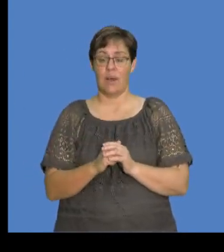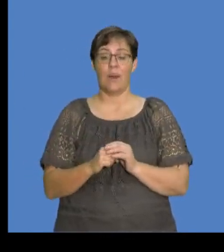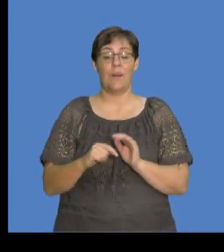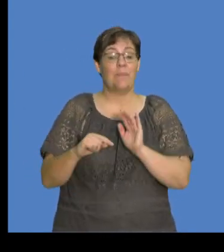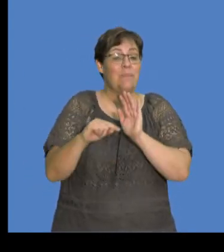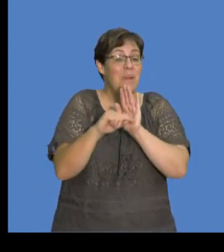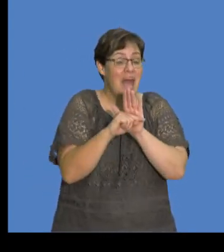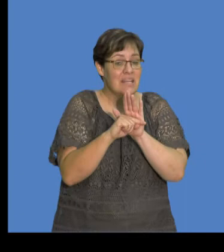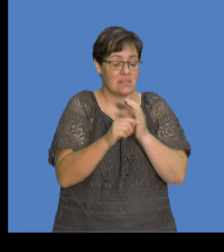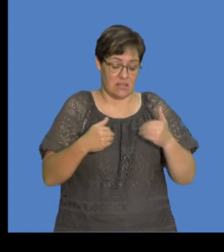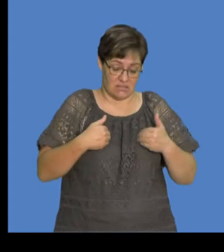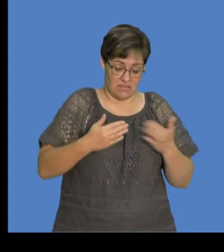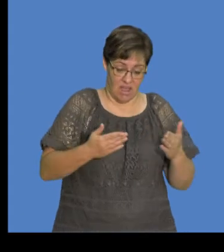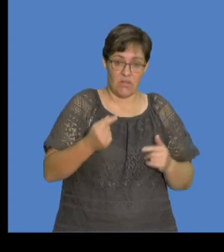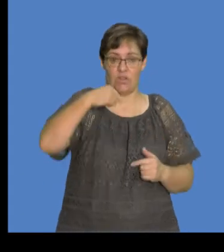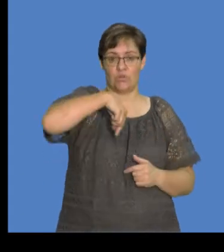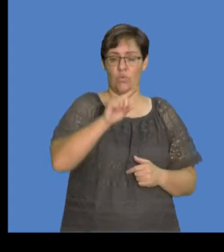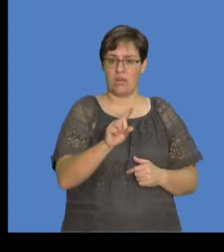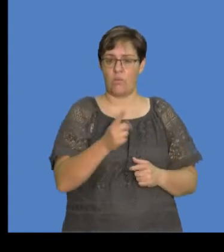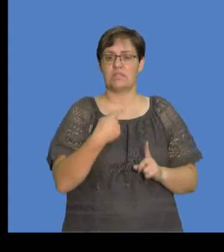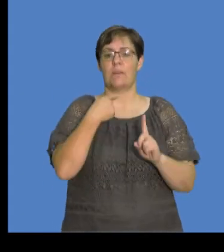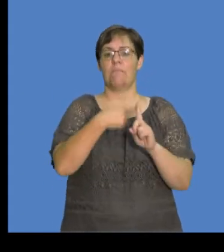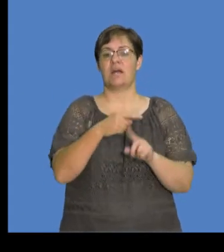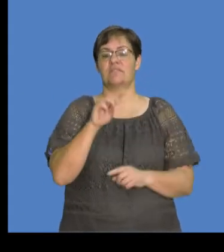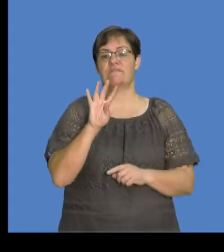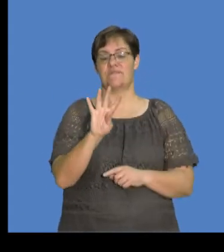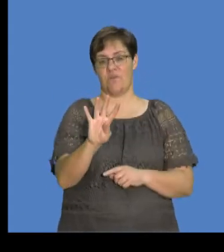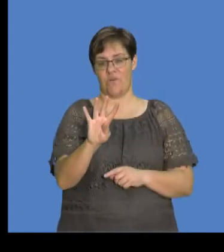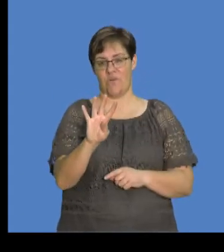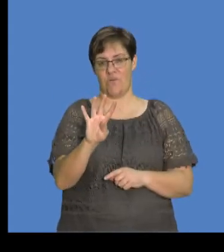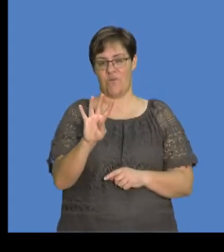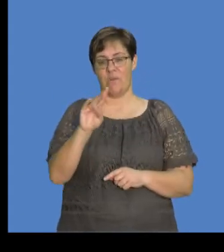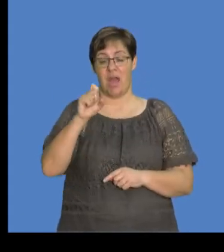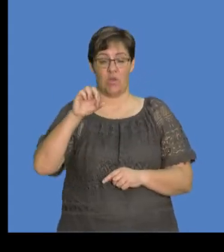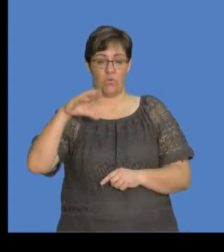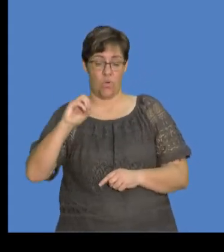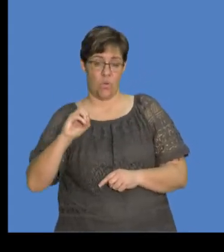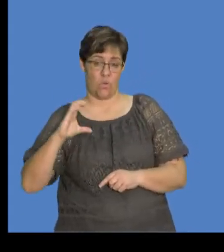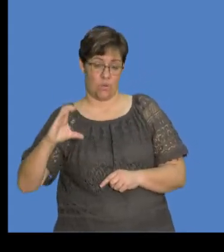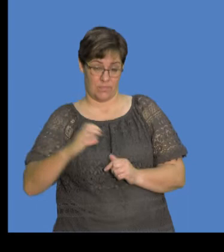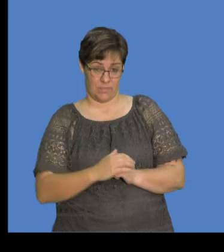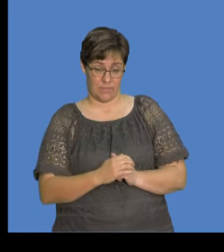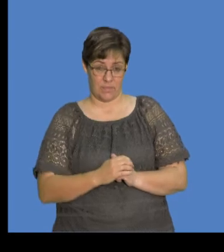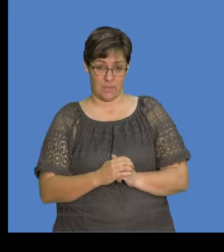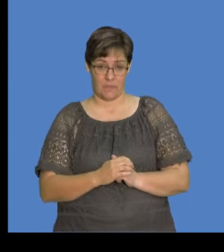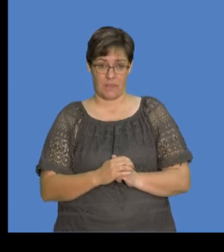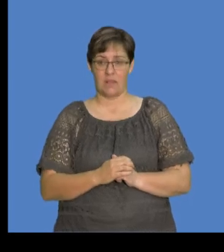the initial charge of Q1, which was plus 4 microcoulombs, which is 4 times 10 exponent negative